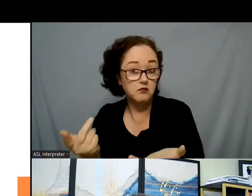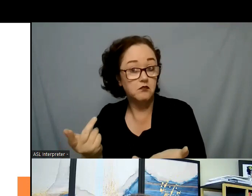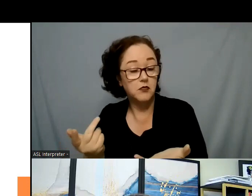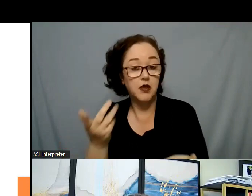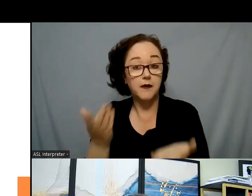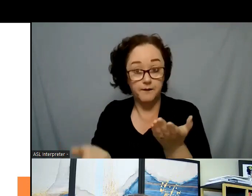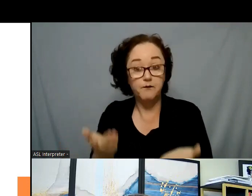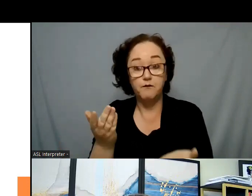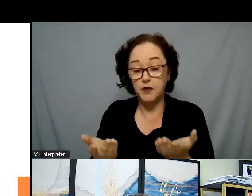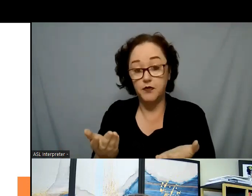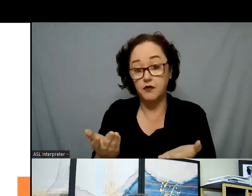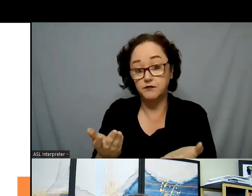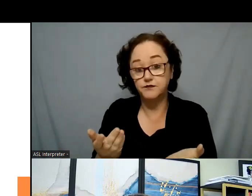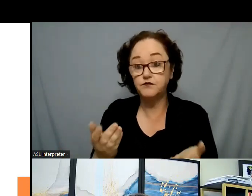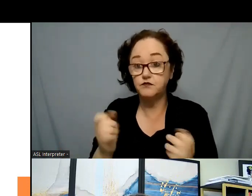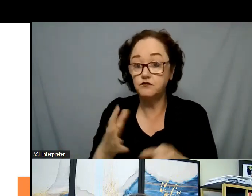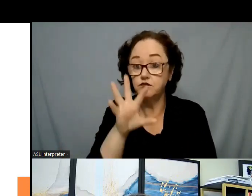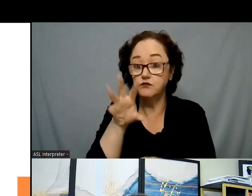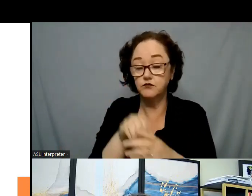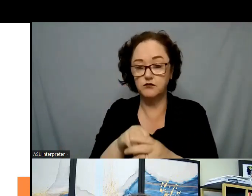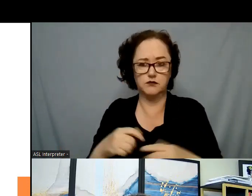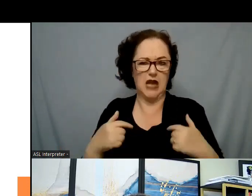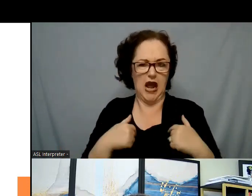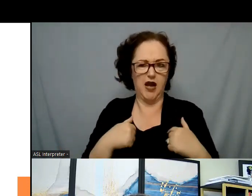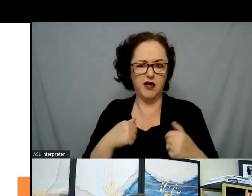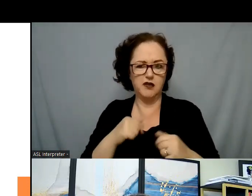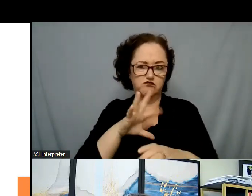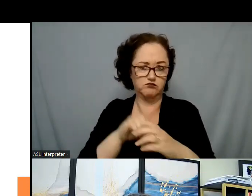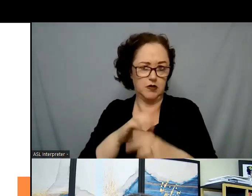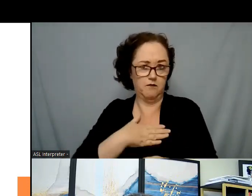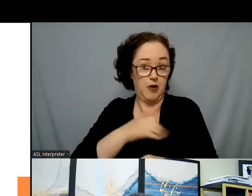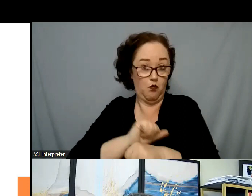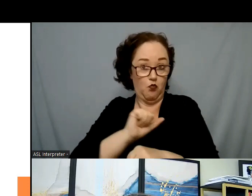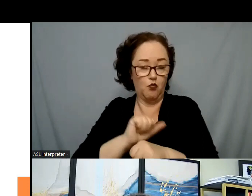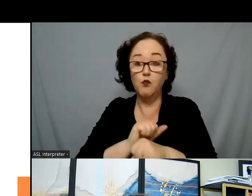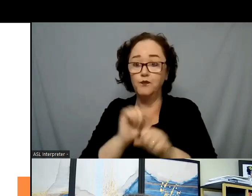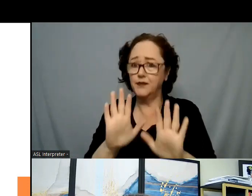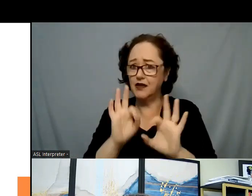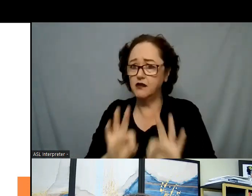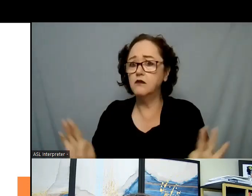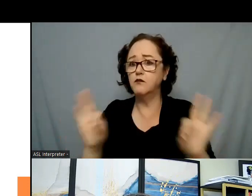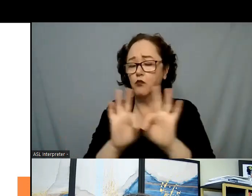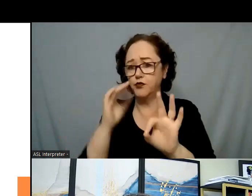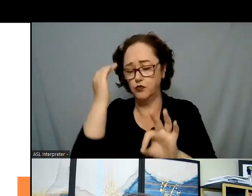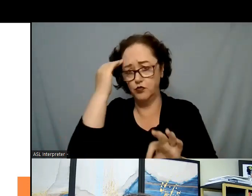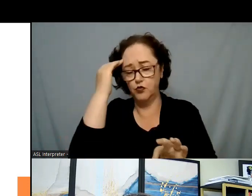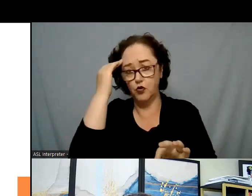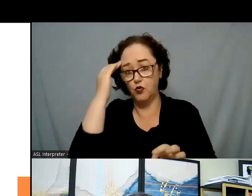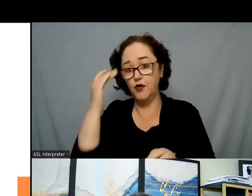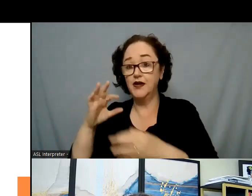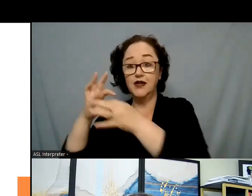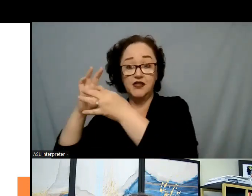We do integration in the work that I do, and it is important to know the difference between religion and spirituality,